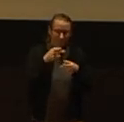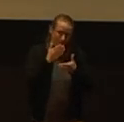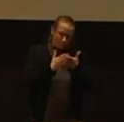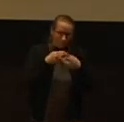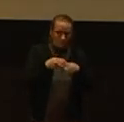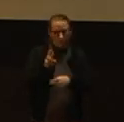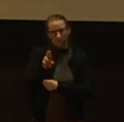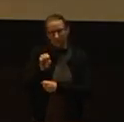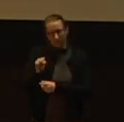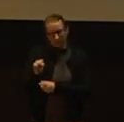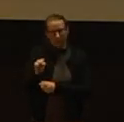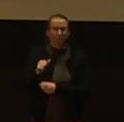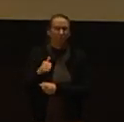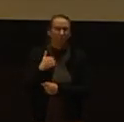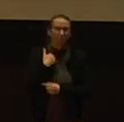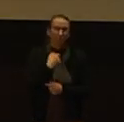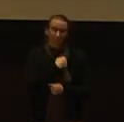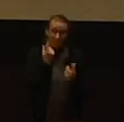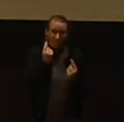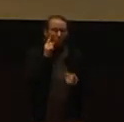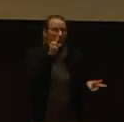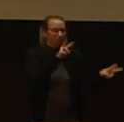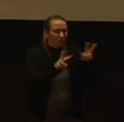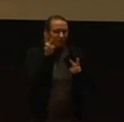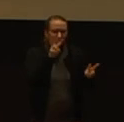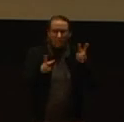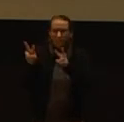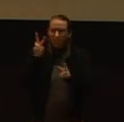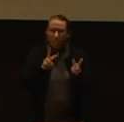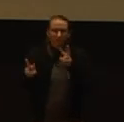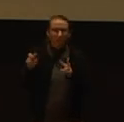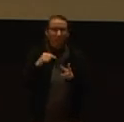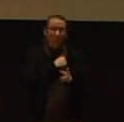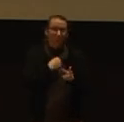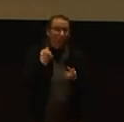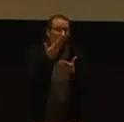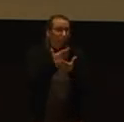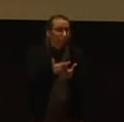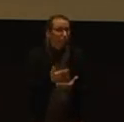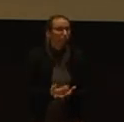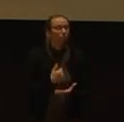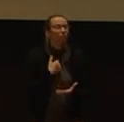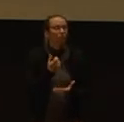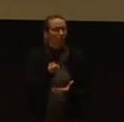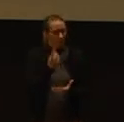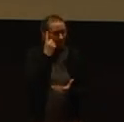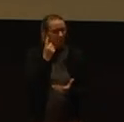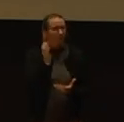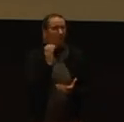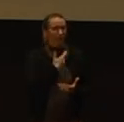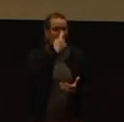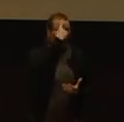basically a brain's way of scanning our environment to prove to ourselves that whatever we believe to be true must be true, and this can